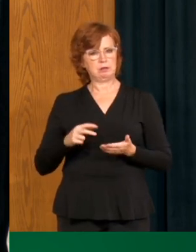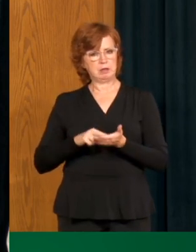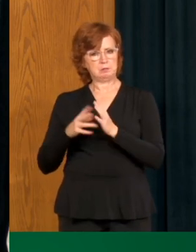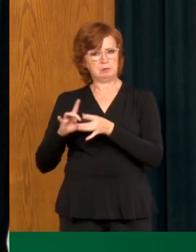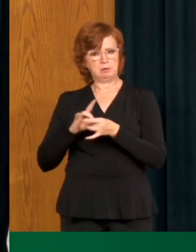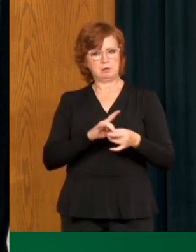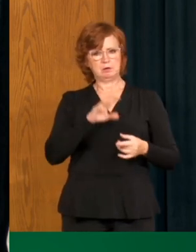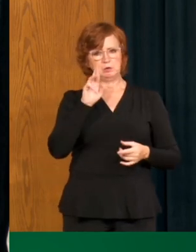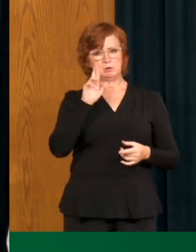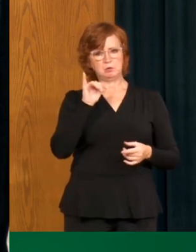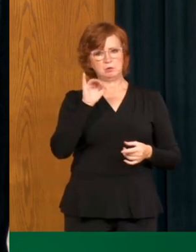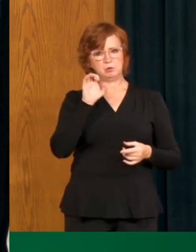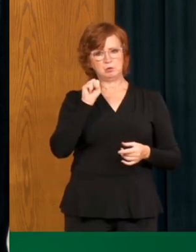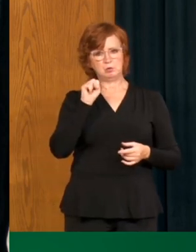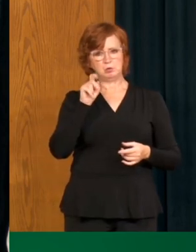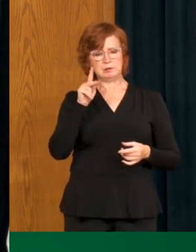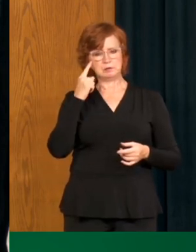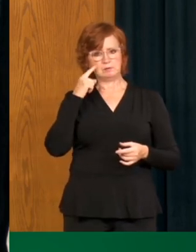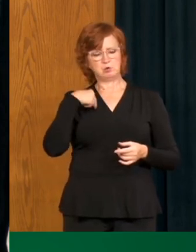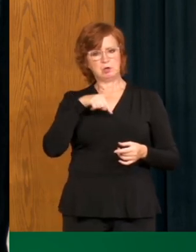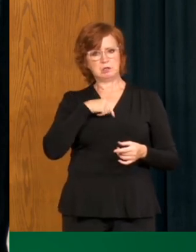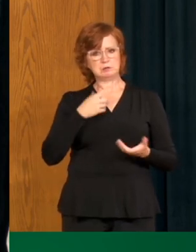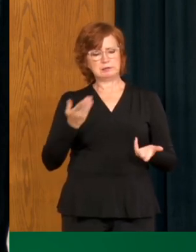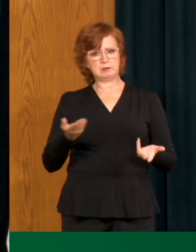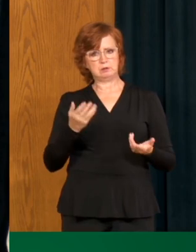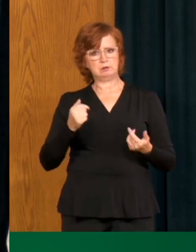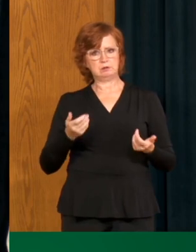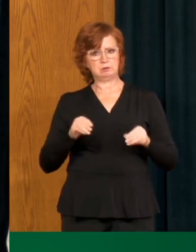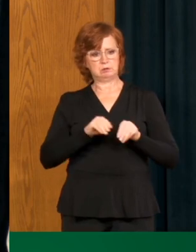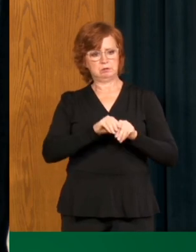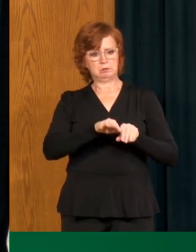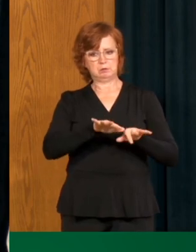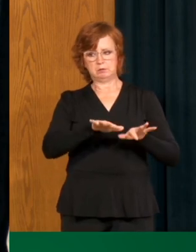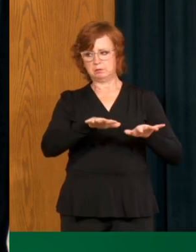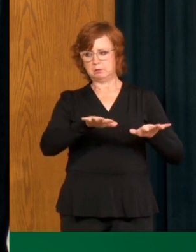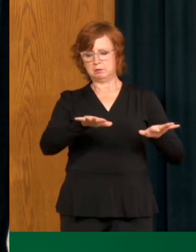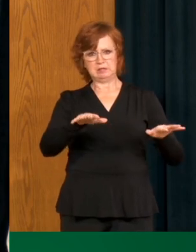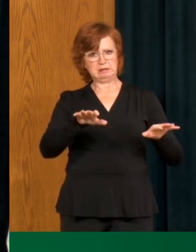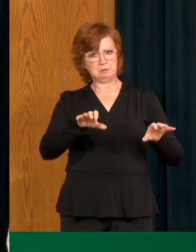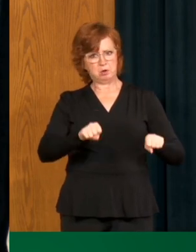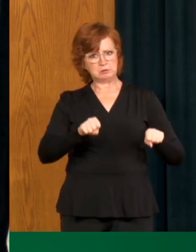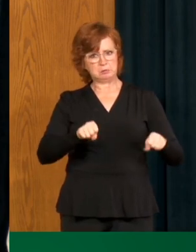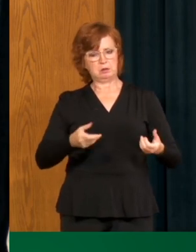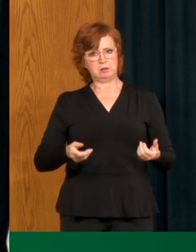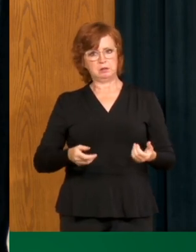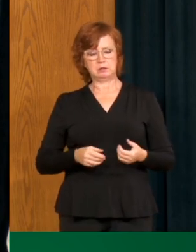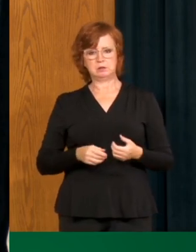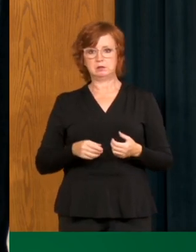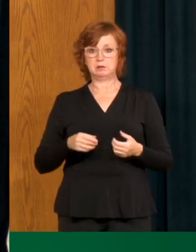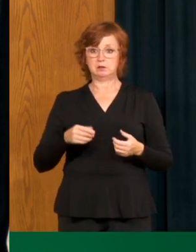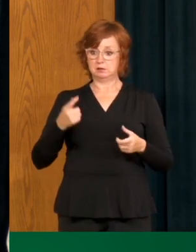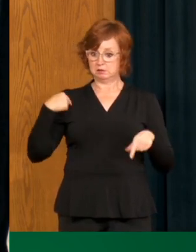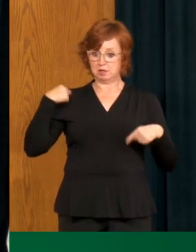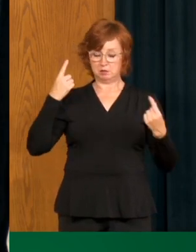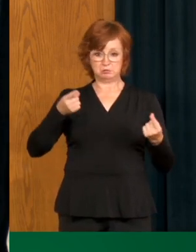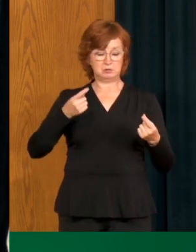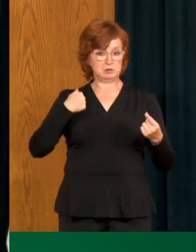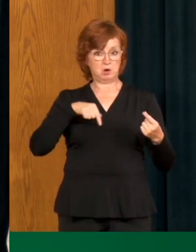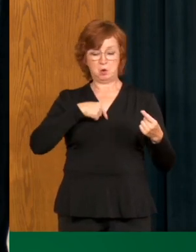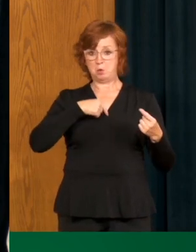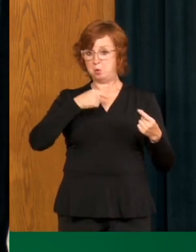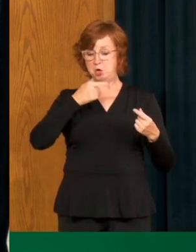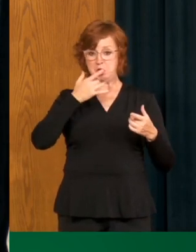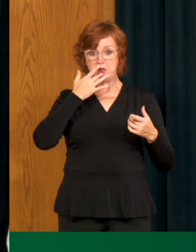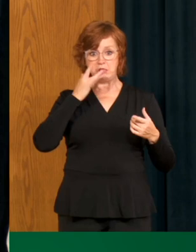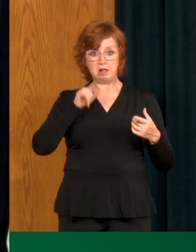successful in Saskatchewan has been through, uh, the public, uh, dissemination of, of education around what our public health orders are,